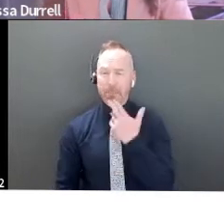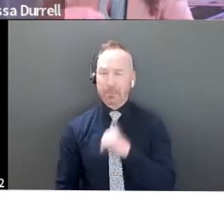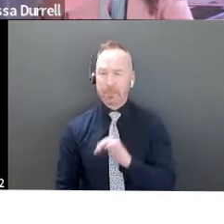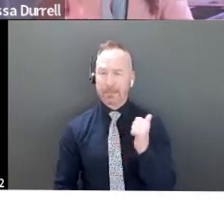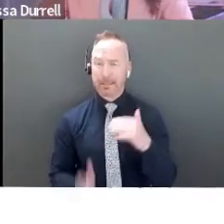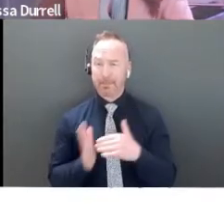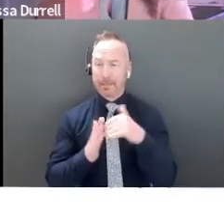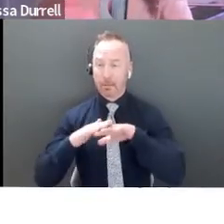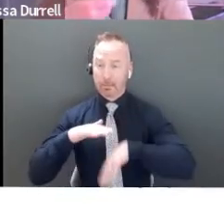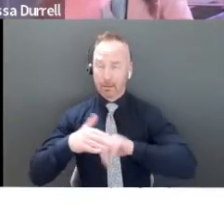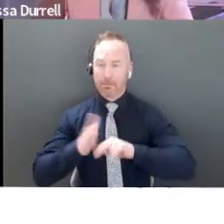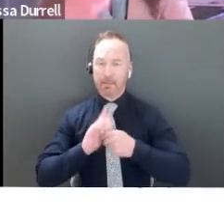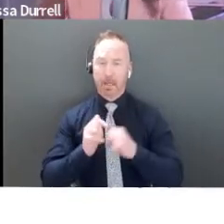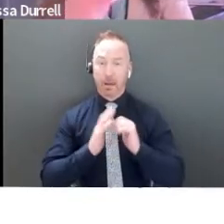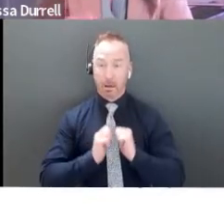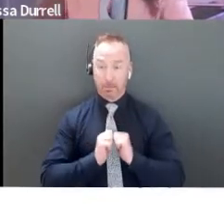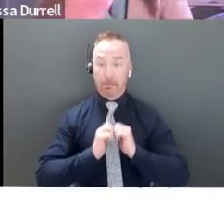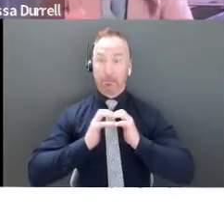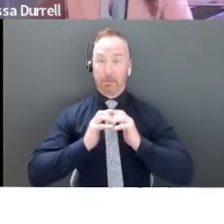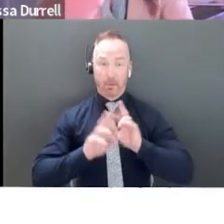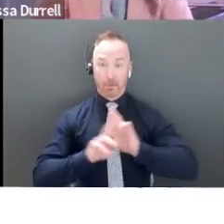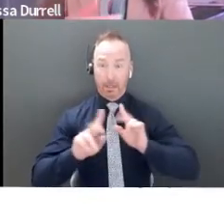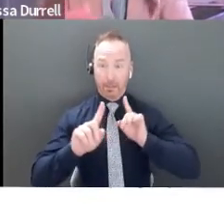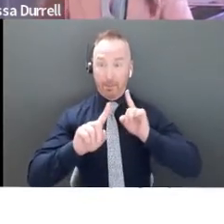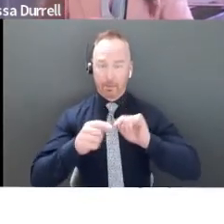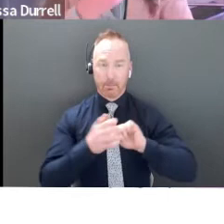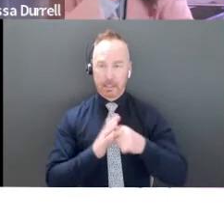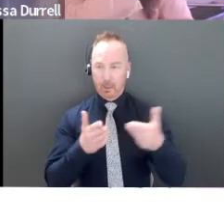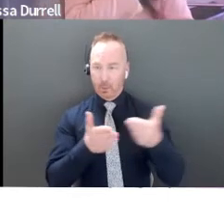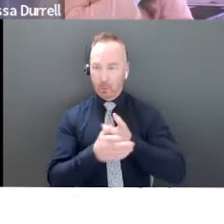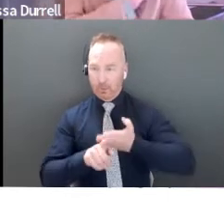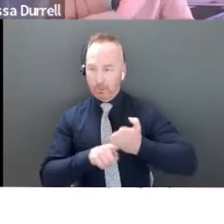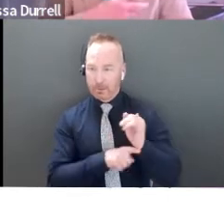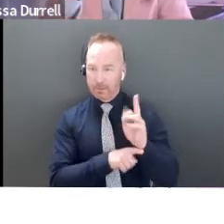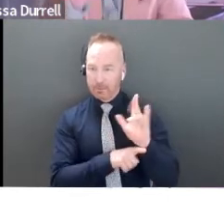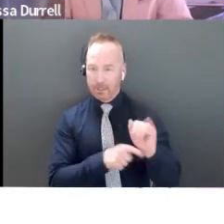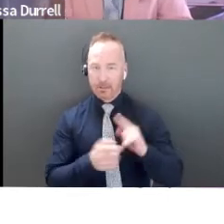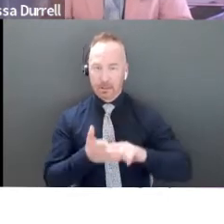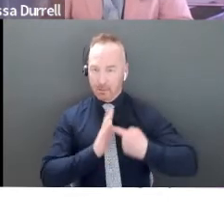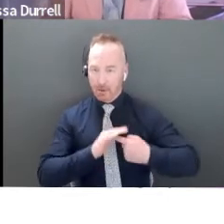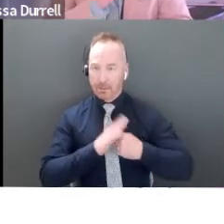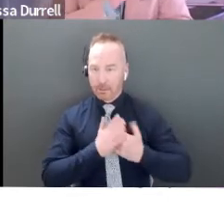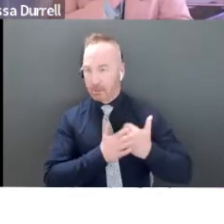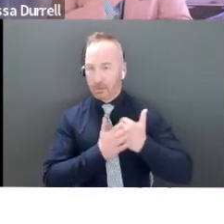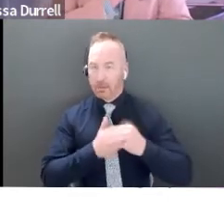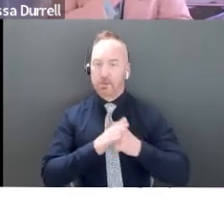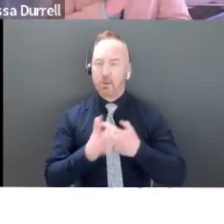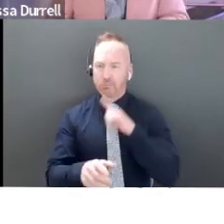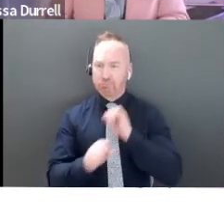they're starting up. So for you, that means you're in a, in a, in a new industry that's starting to raise. Right. So yes, I would definitely do that.